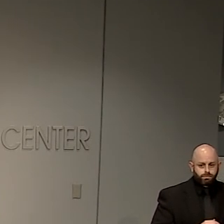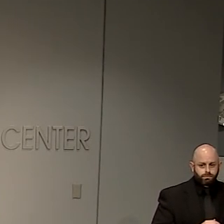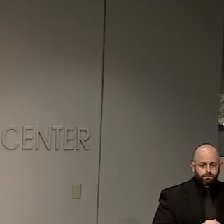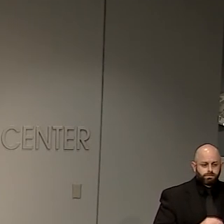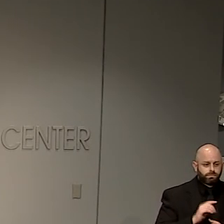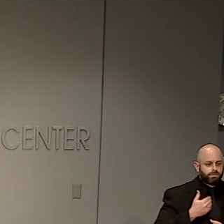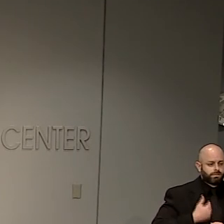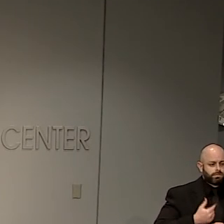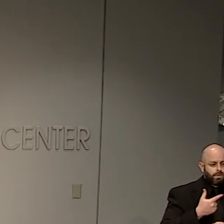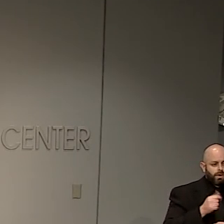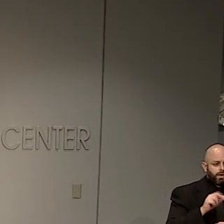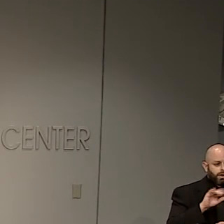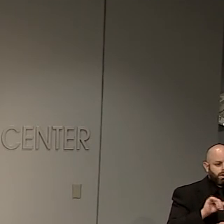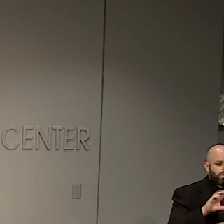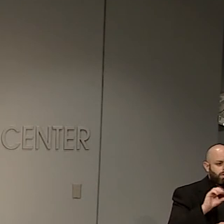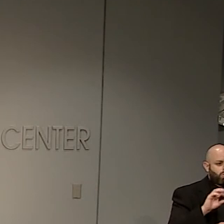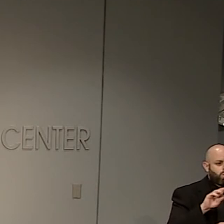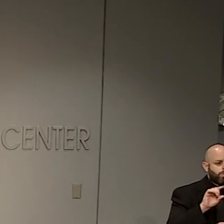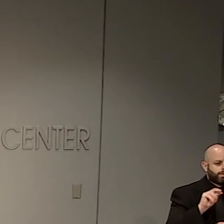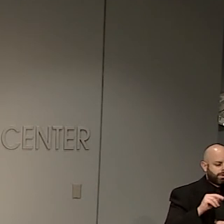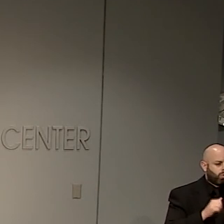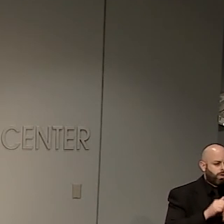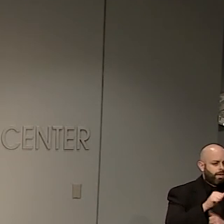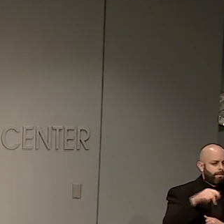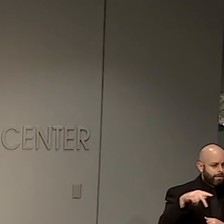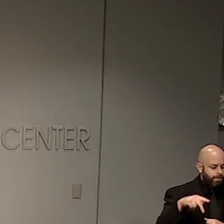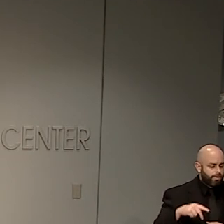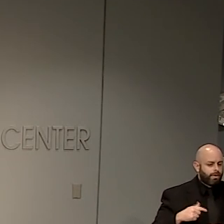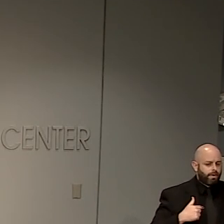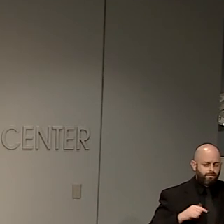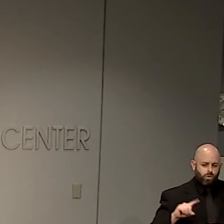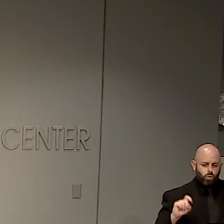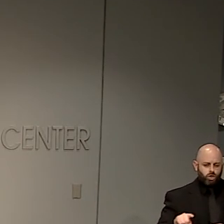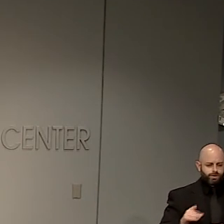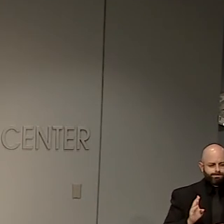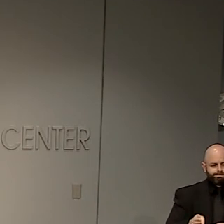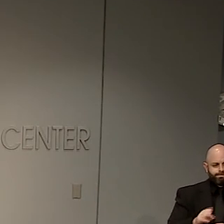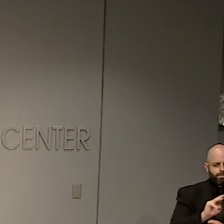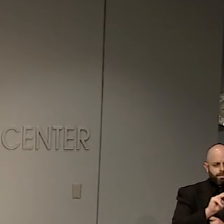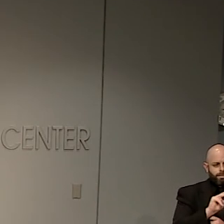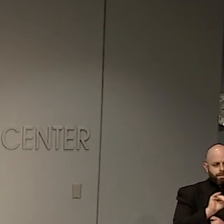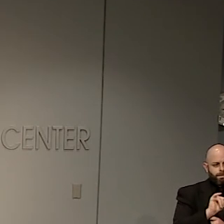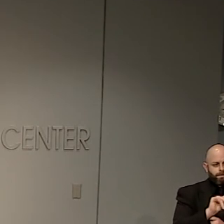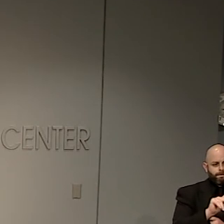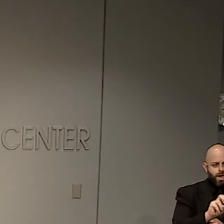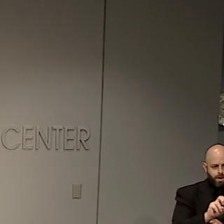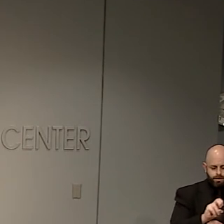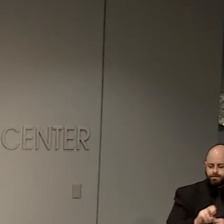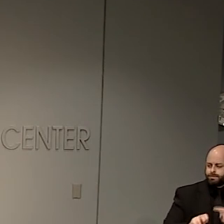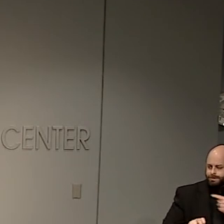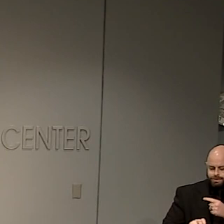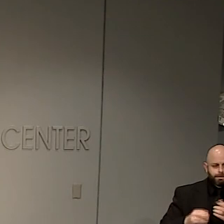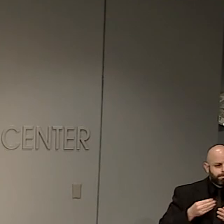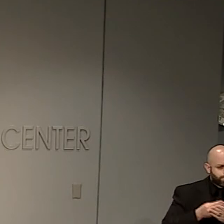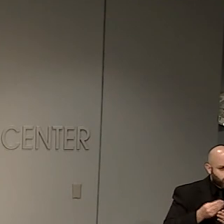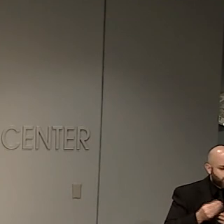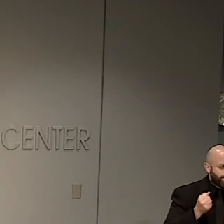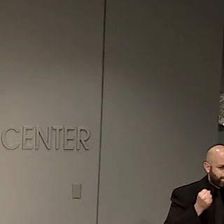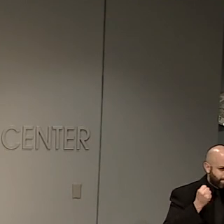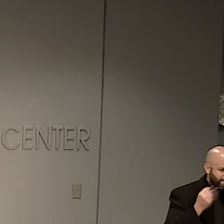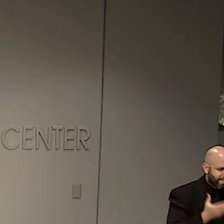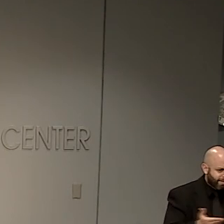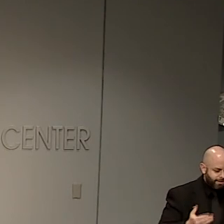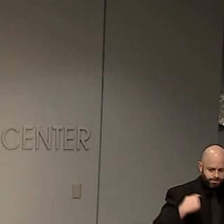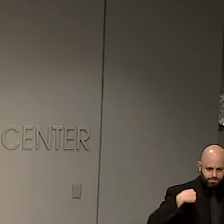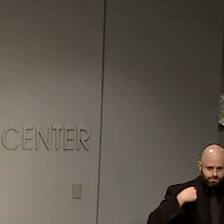This Gary Robertson with Associated Press. I had a question for Mike. He's done a lot of procurement, I'm sure, over the years, getting ready